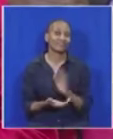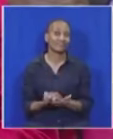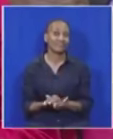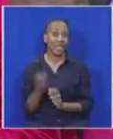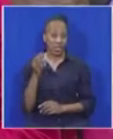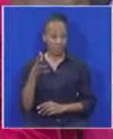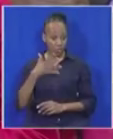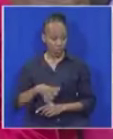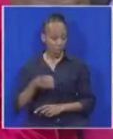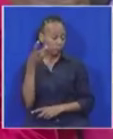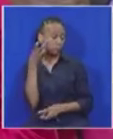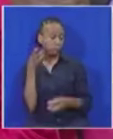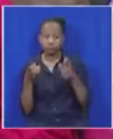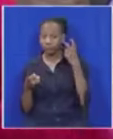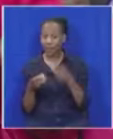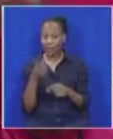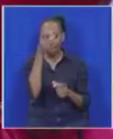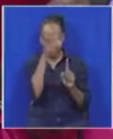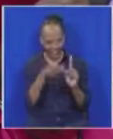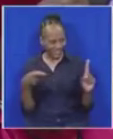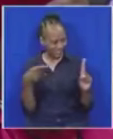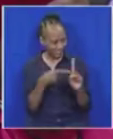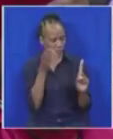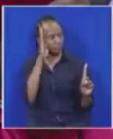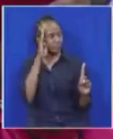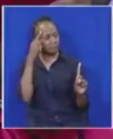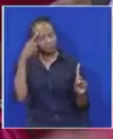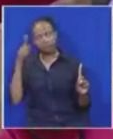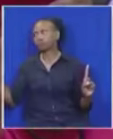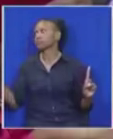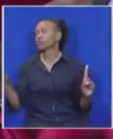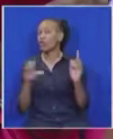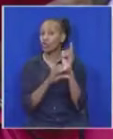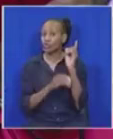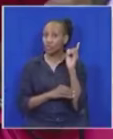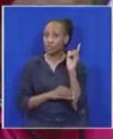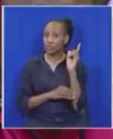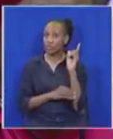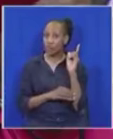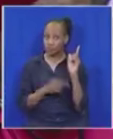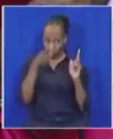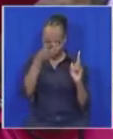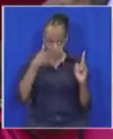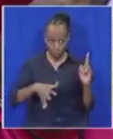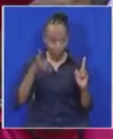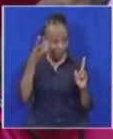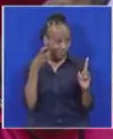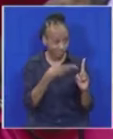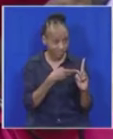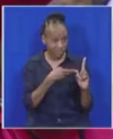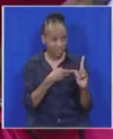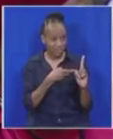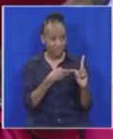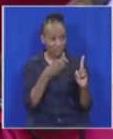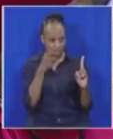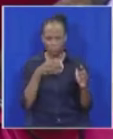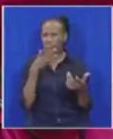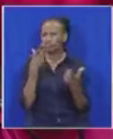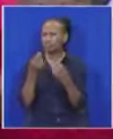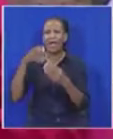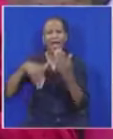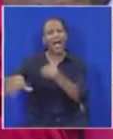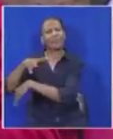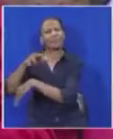to listen to a person that has breached the Constitution, go do it elsewhere. Somewhere in the prisons there where criminals